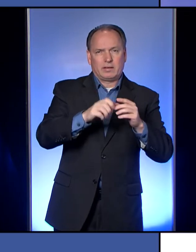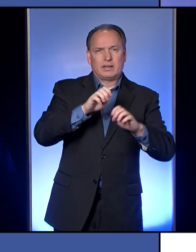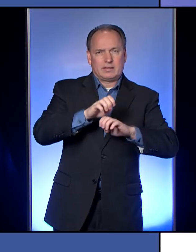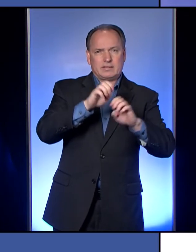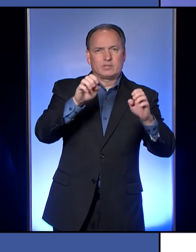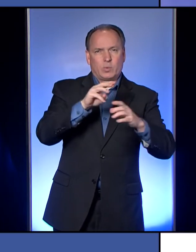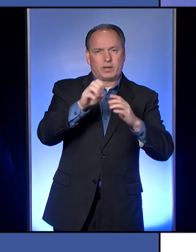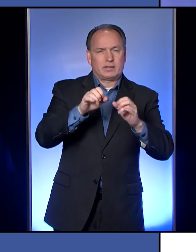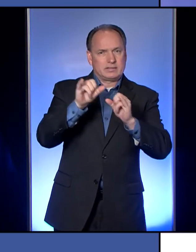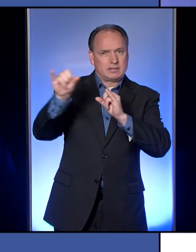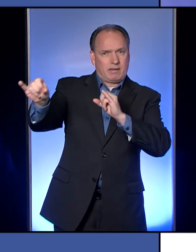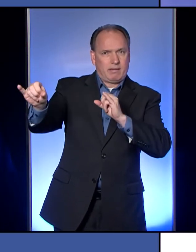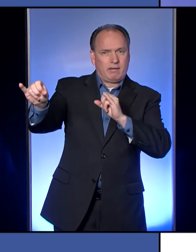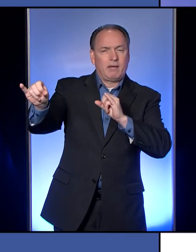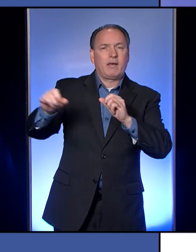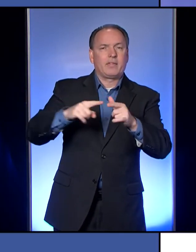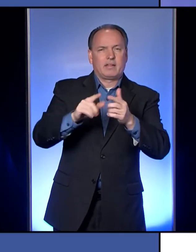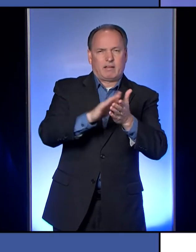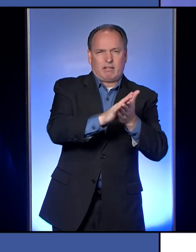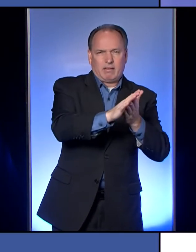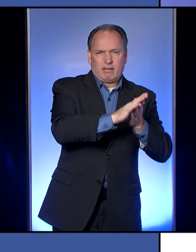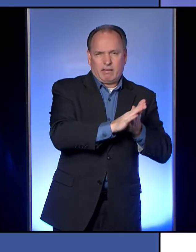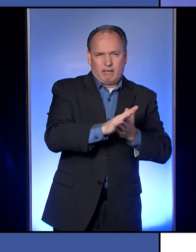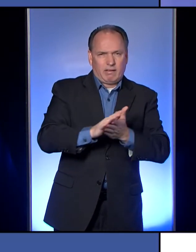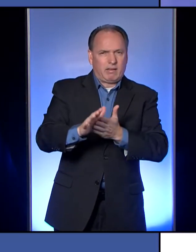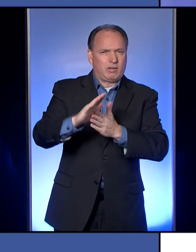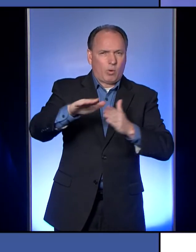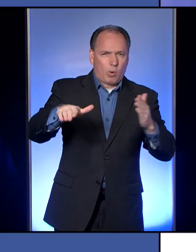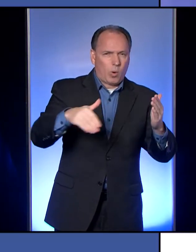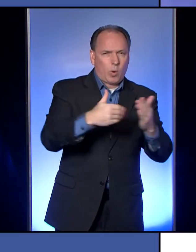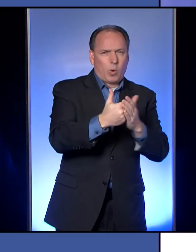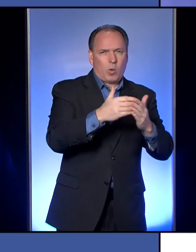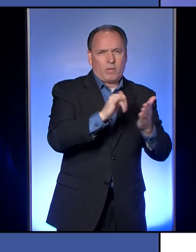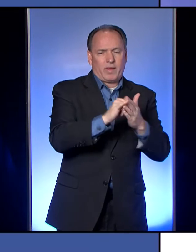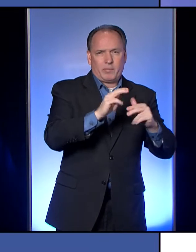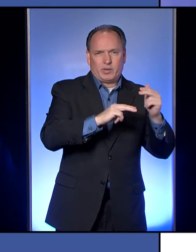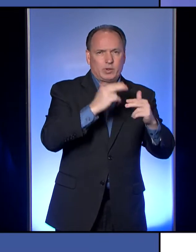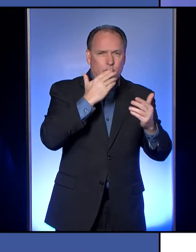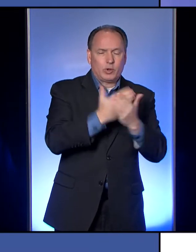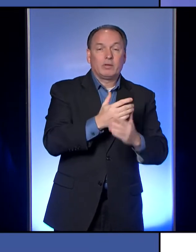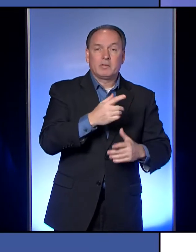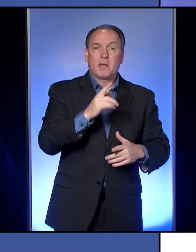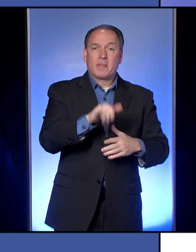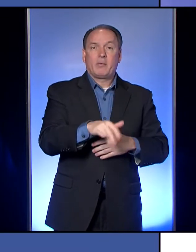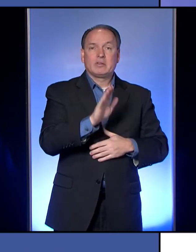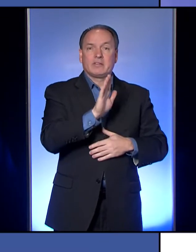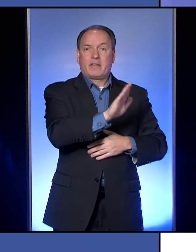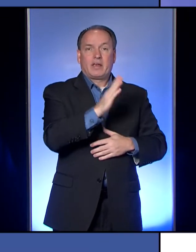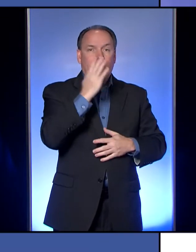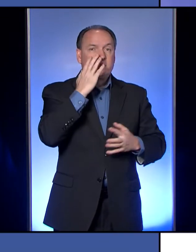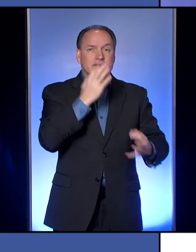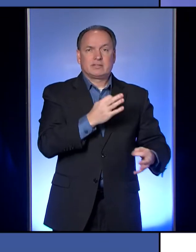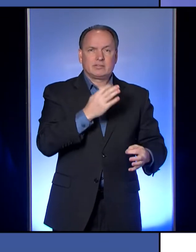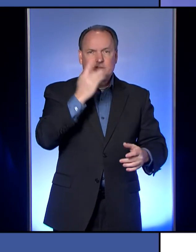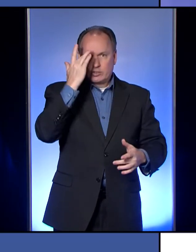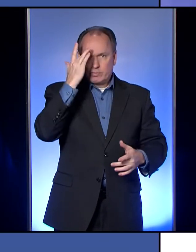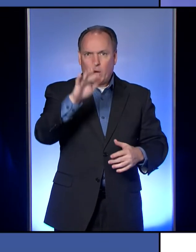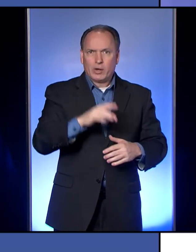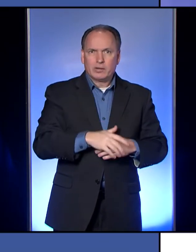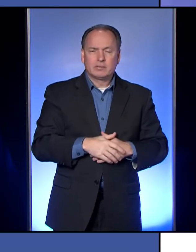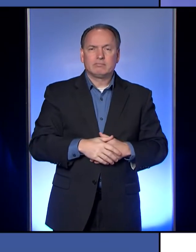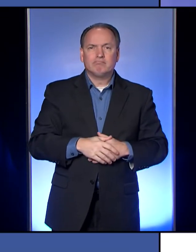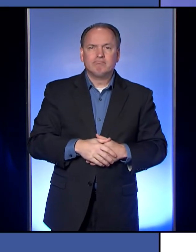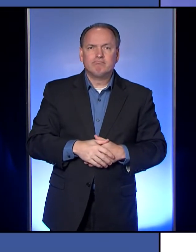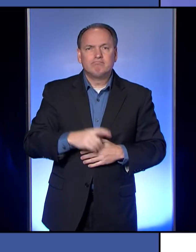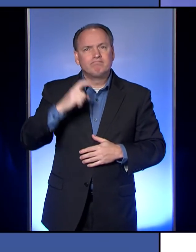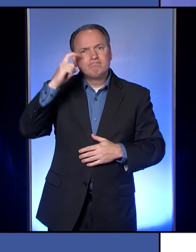weekend. And then they did a very deep cleaning of that entire building. Um, so that was actually, um, you know, a very smart and a prudent